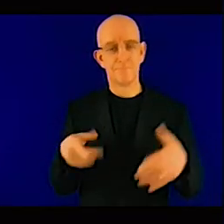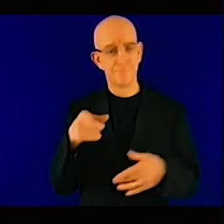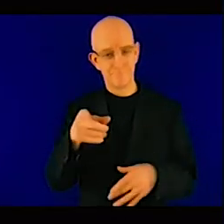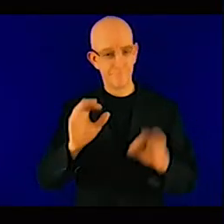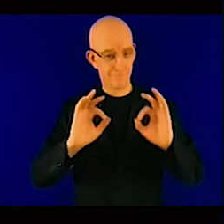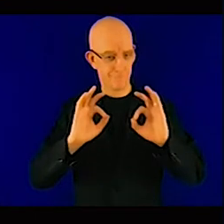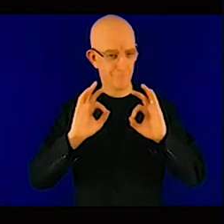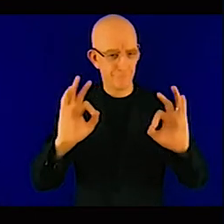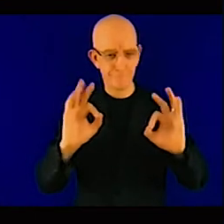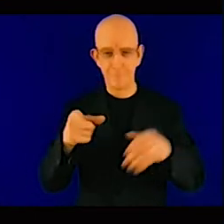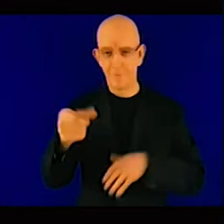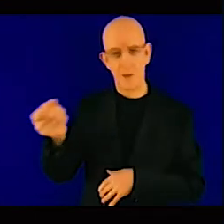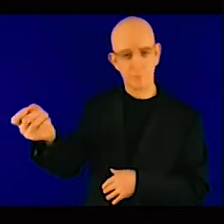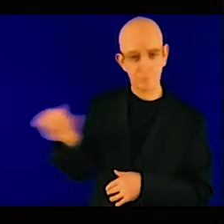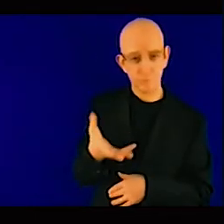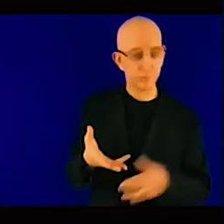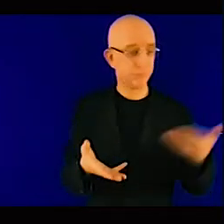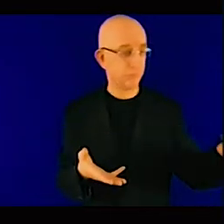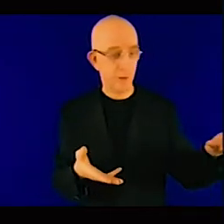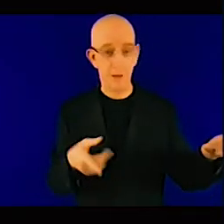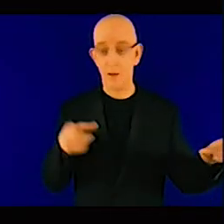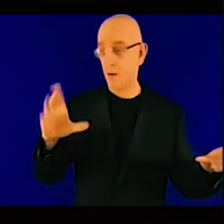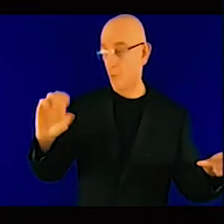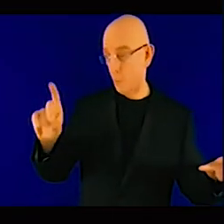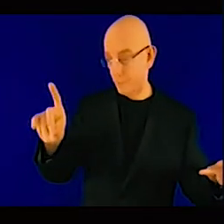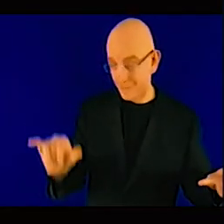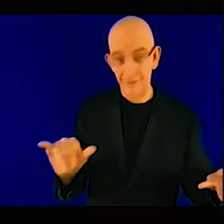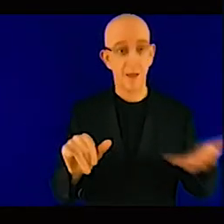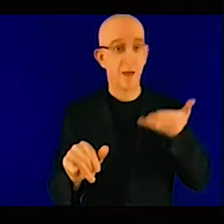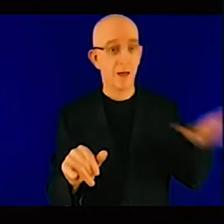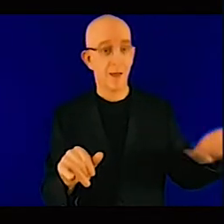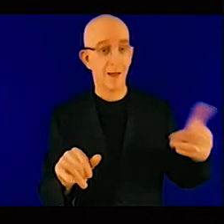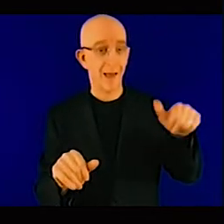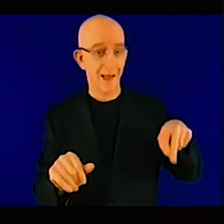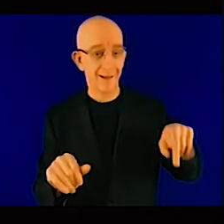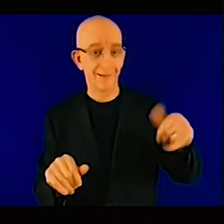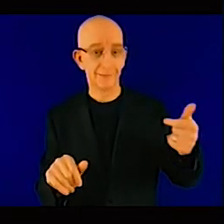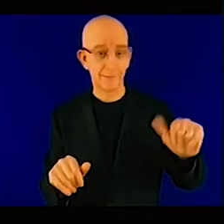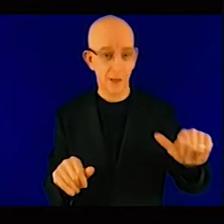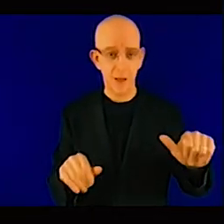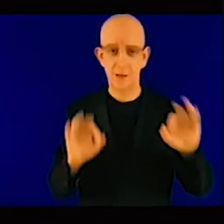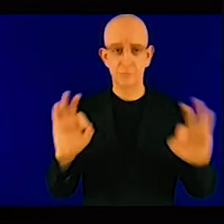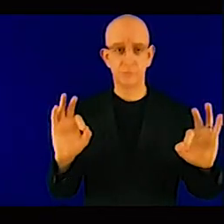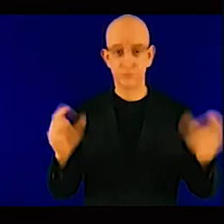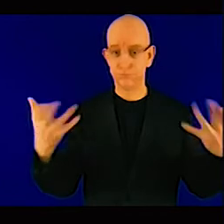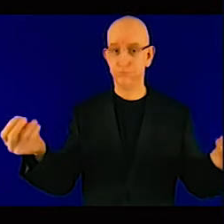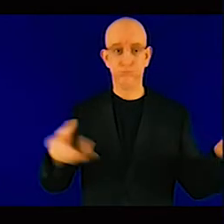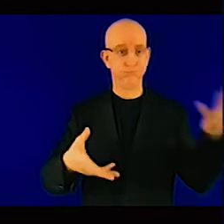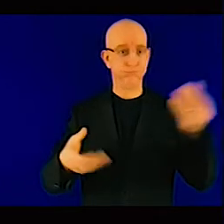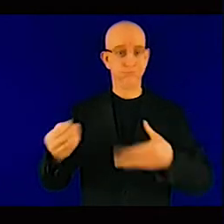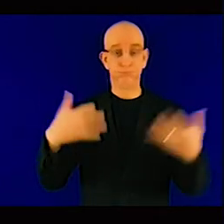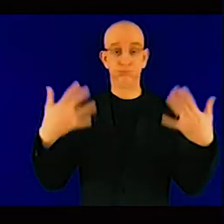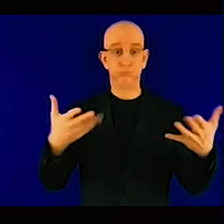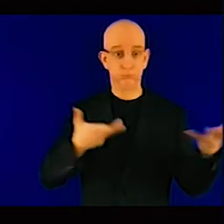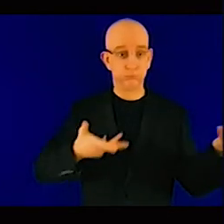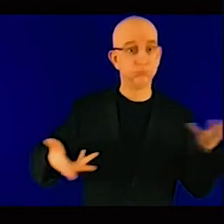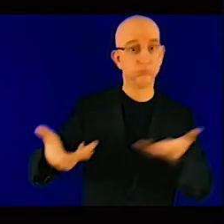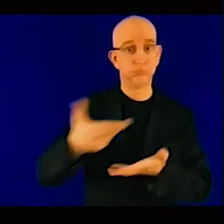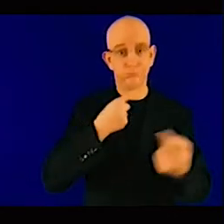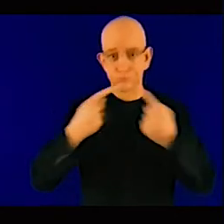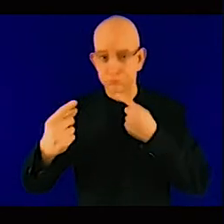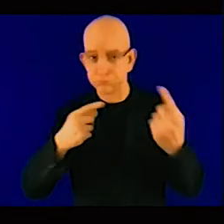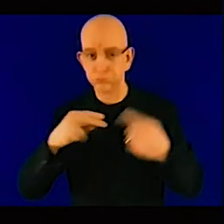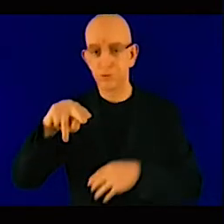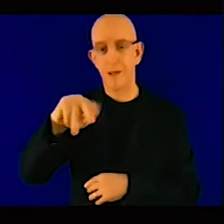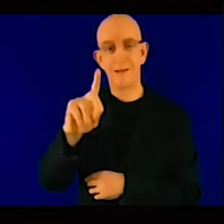NDCs. These are the front facing commitments that Africa is making, but what exactly is behind them? And are,